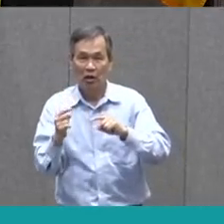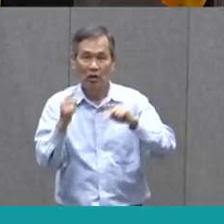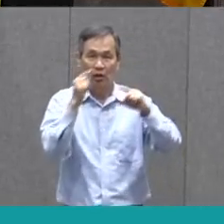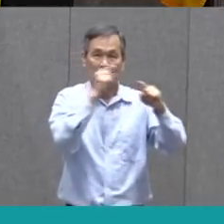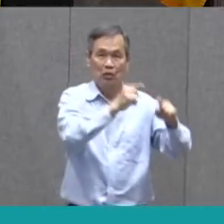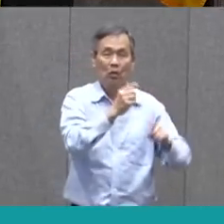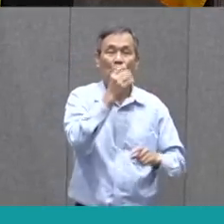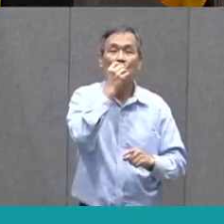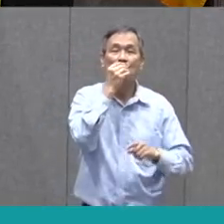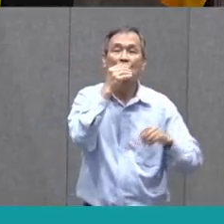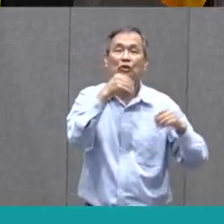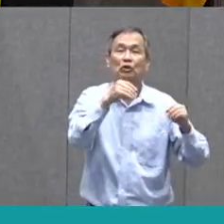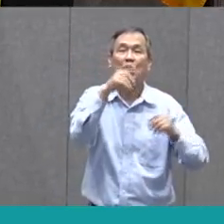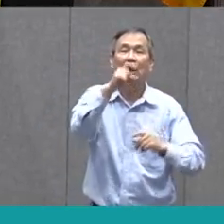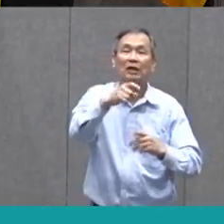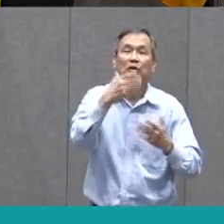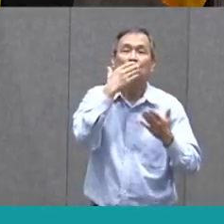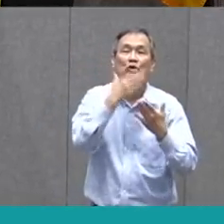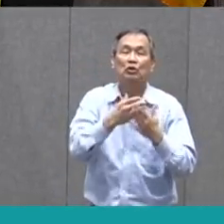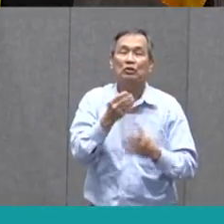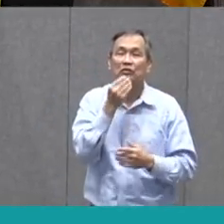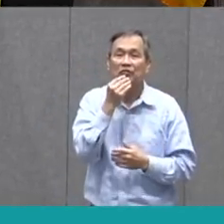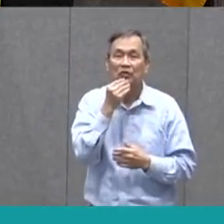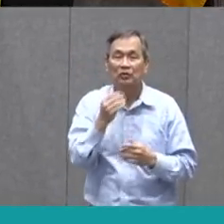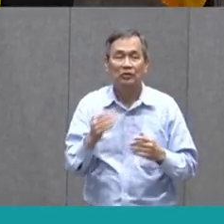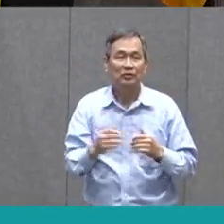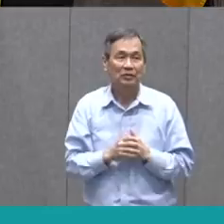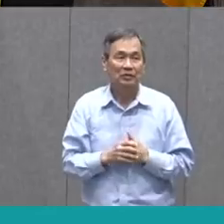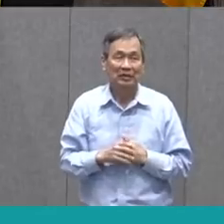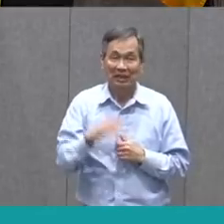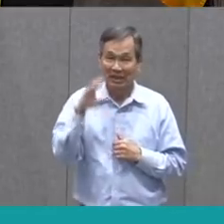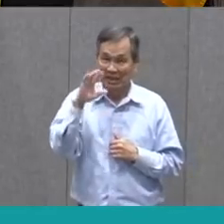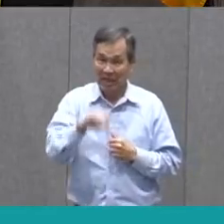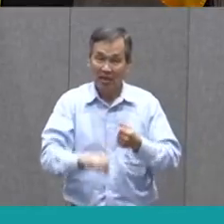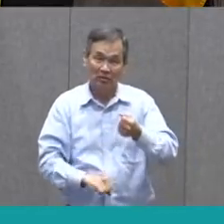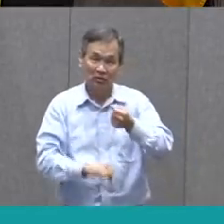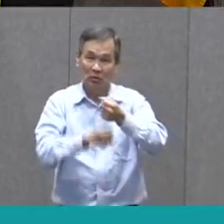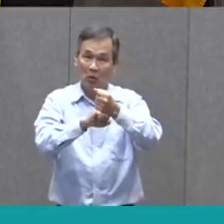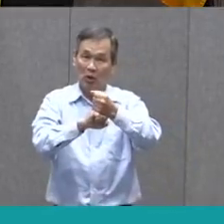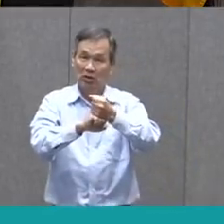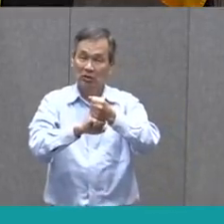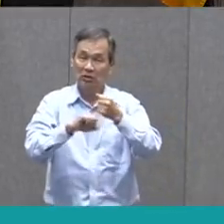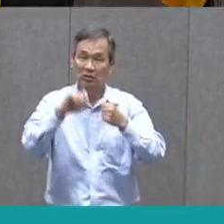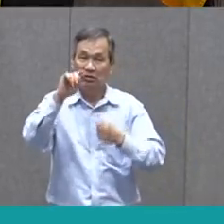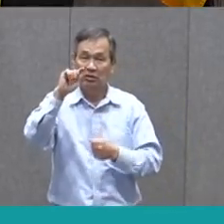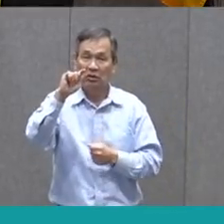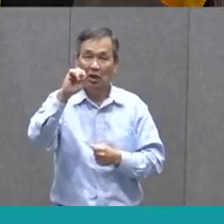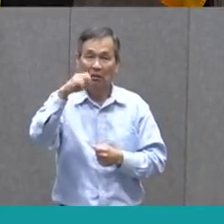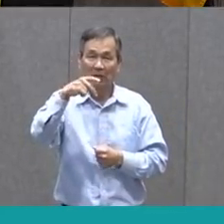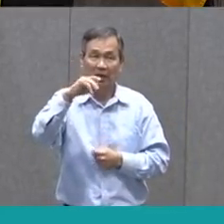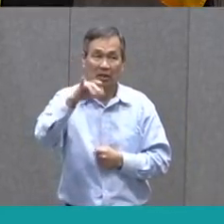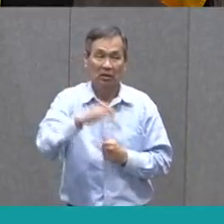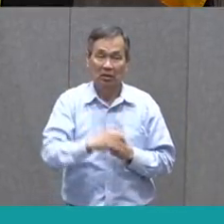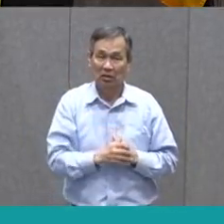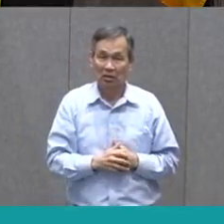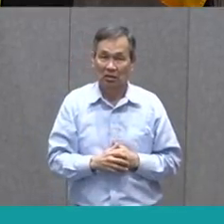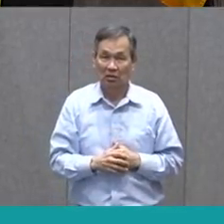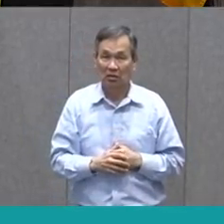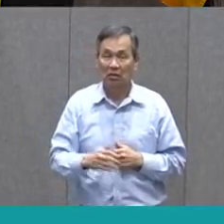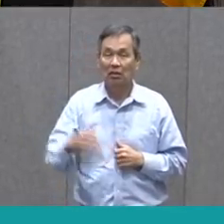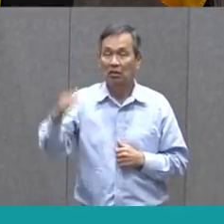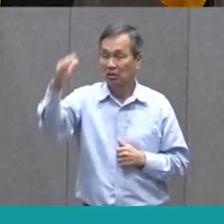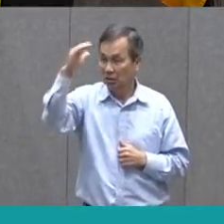healthy food to survive. That's a sentence that's supporting my topic, right? Now, second.